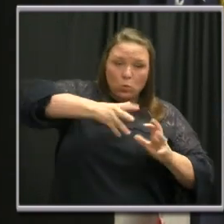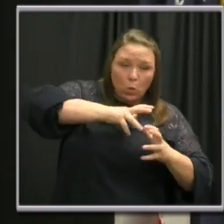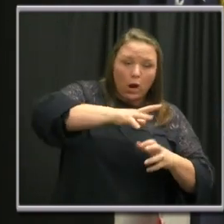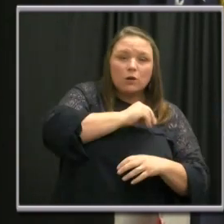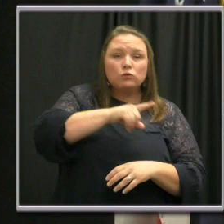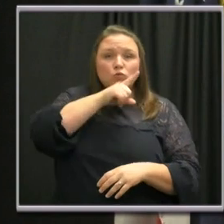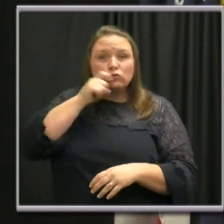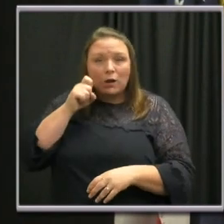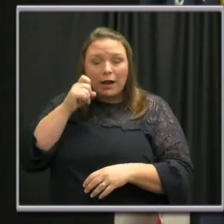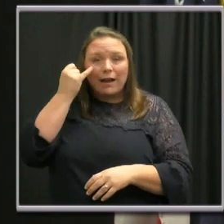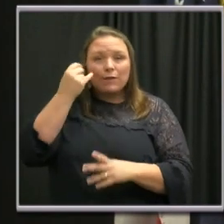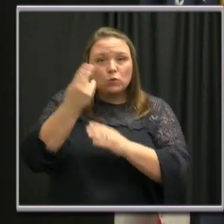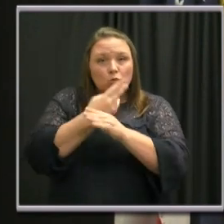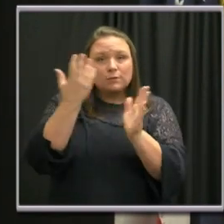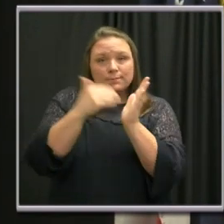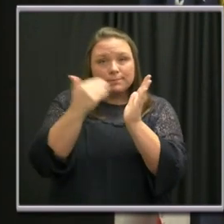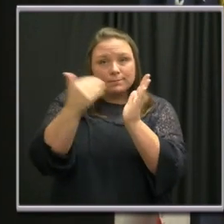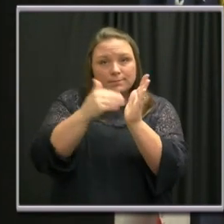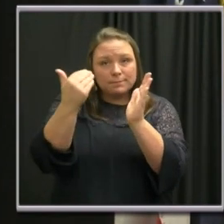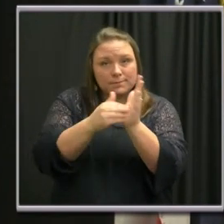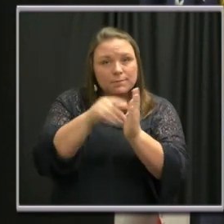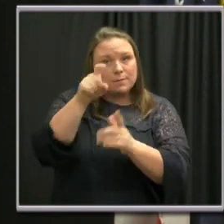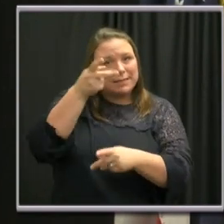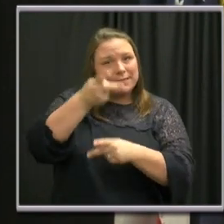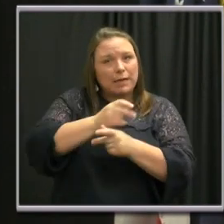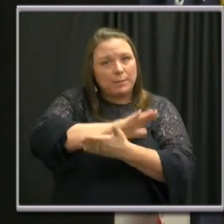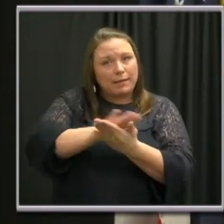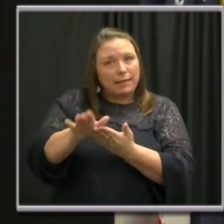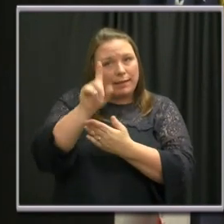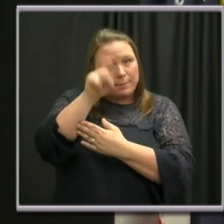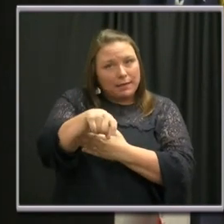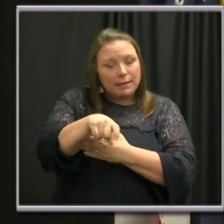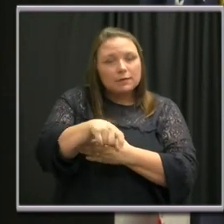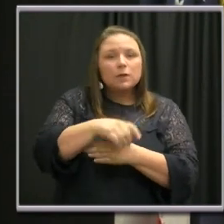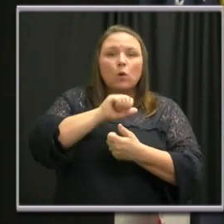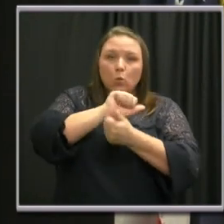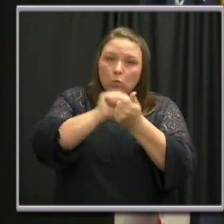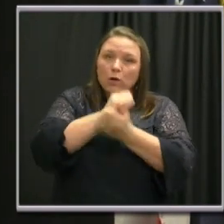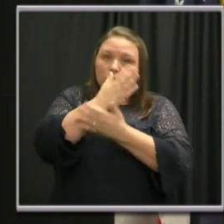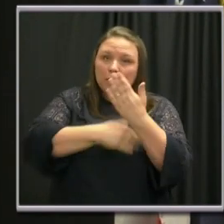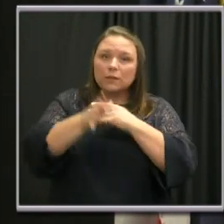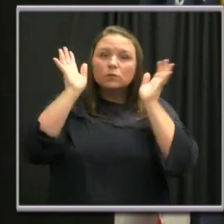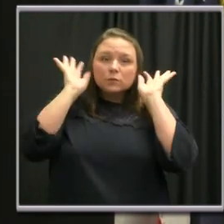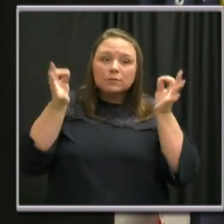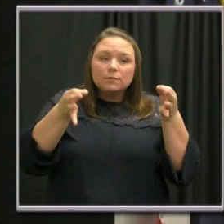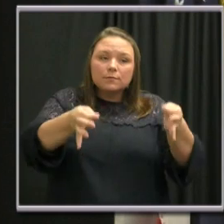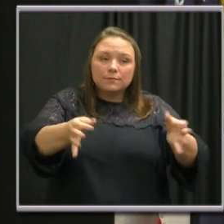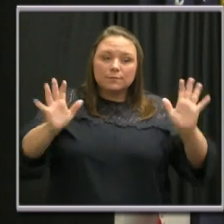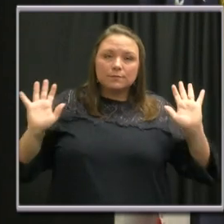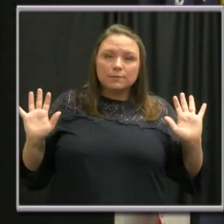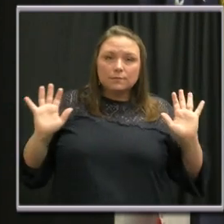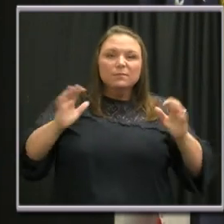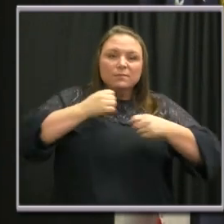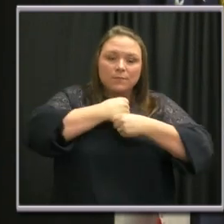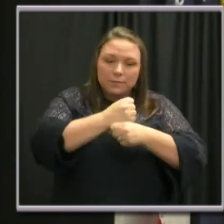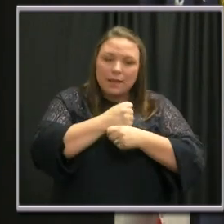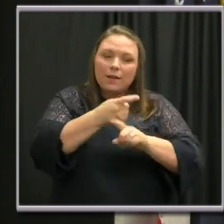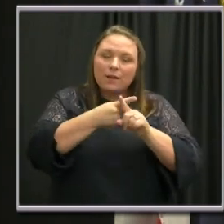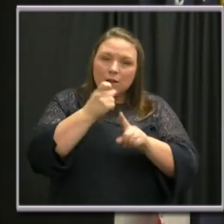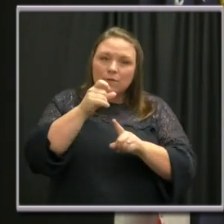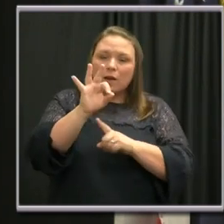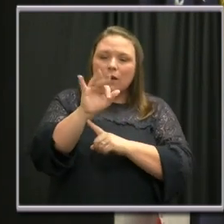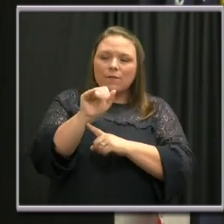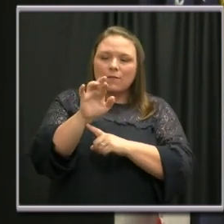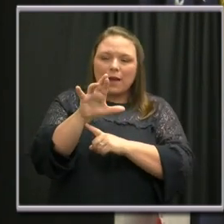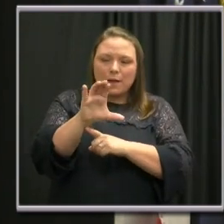If you're going to reuse it over and over again, it must be kept clean. So please wash your hands when you remove it. Make it out of something that could be washed